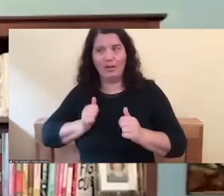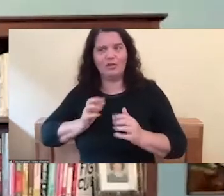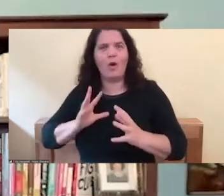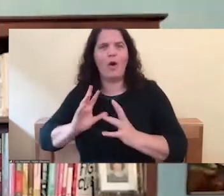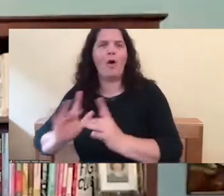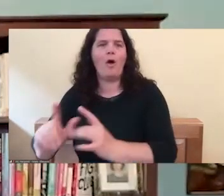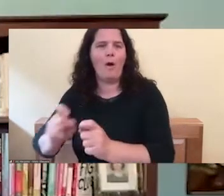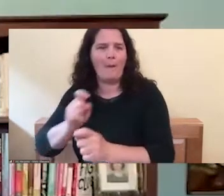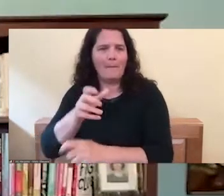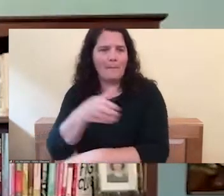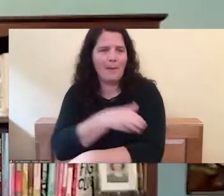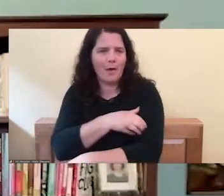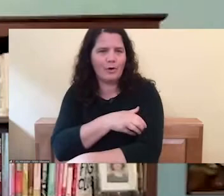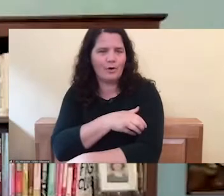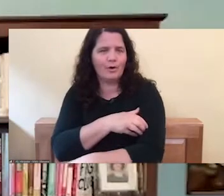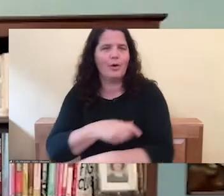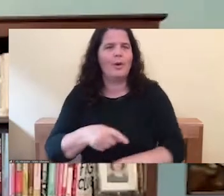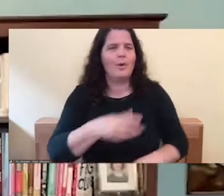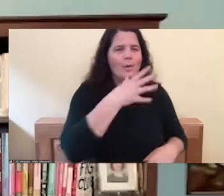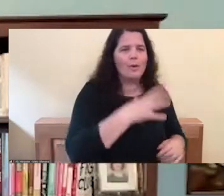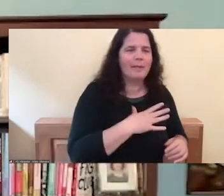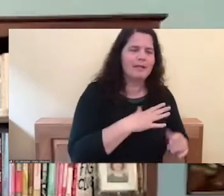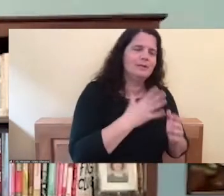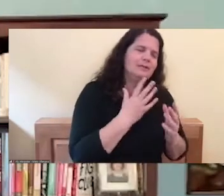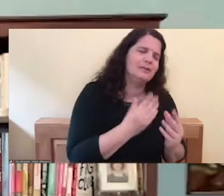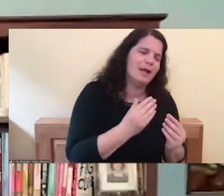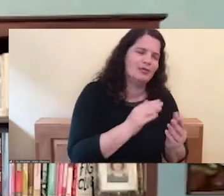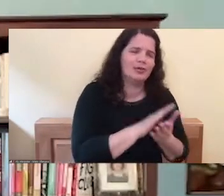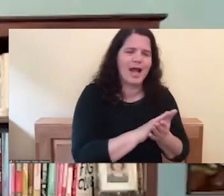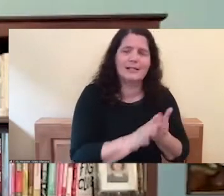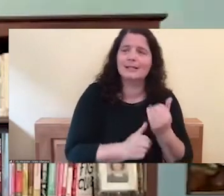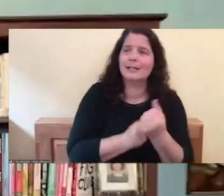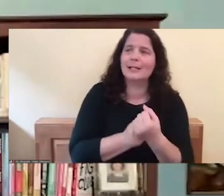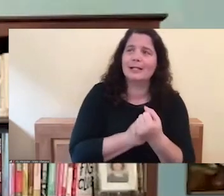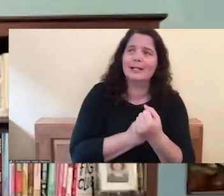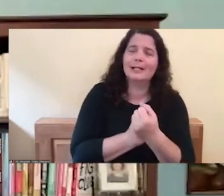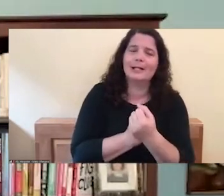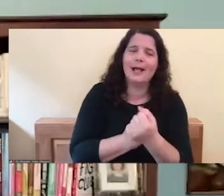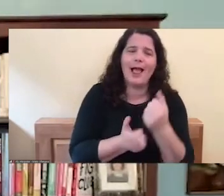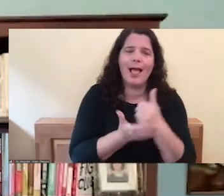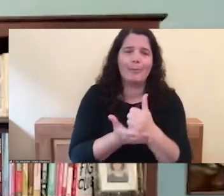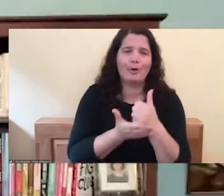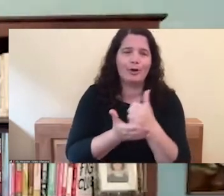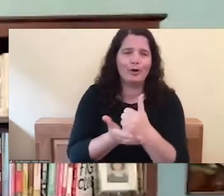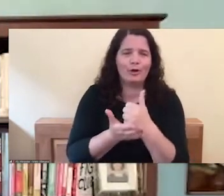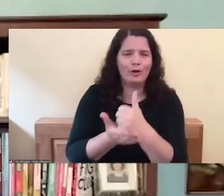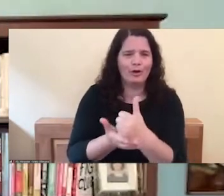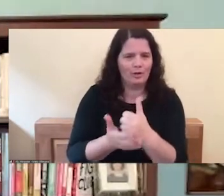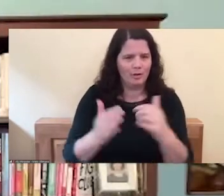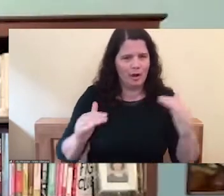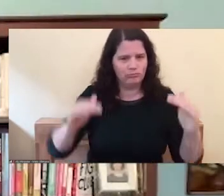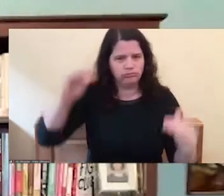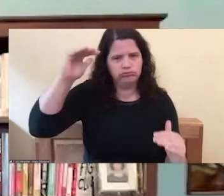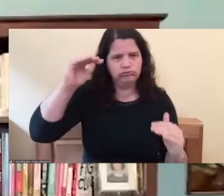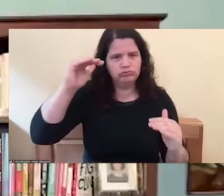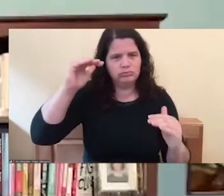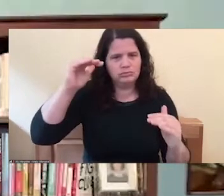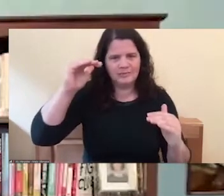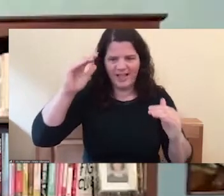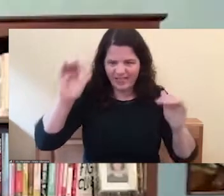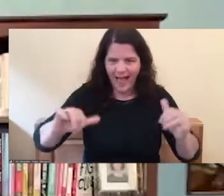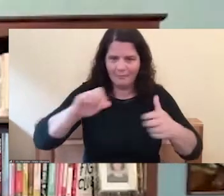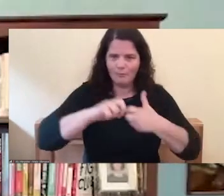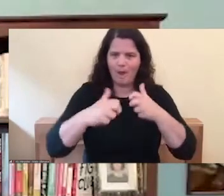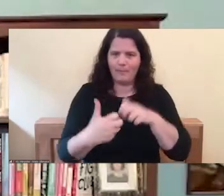because they're tender and nice. And that's what nice women do. So it's, it's, it's a problem. And so again, I would love to have had